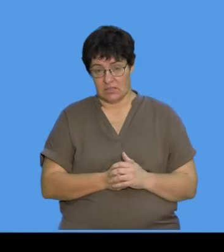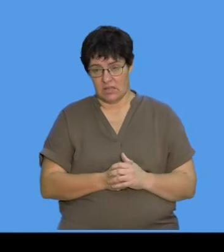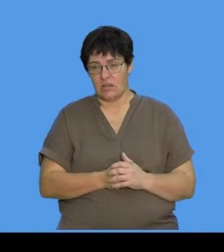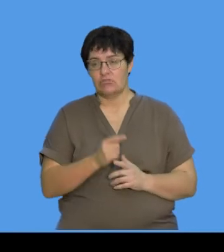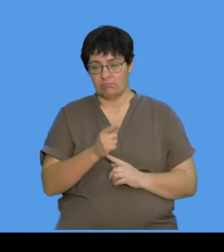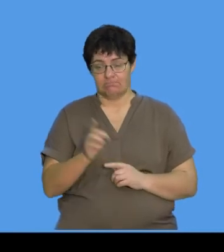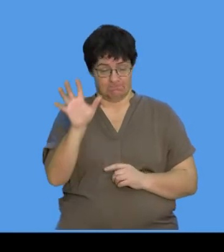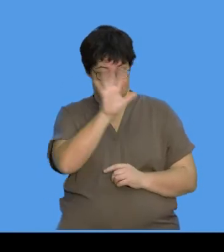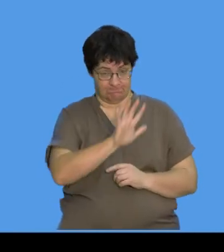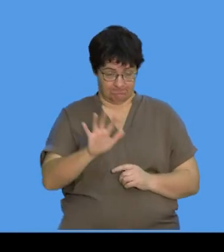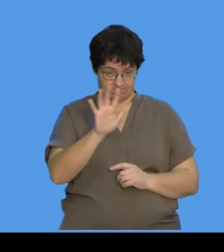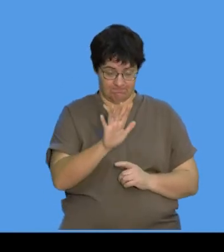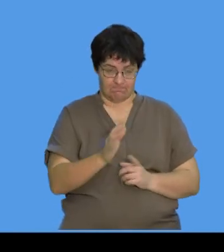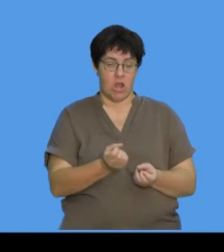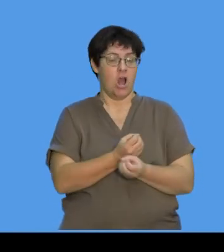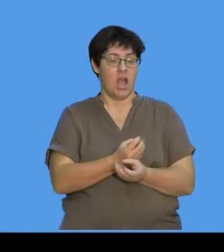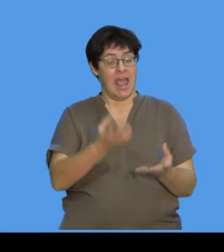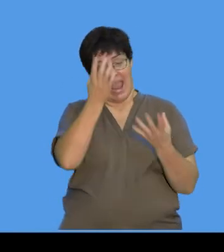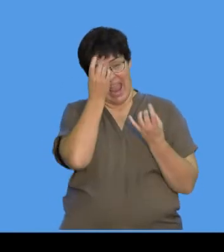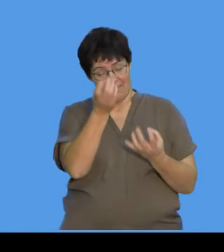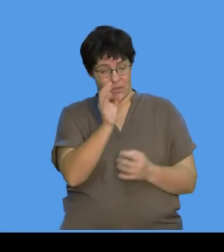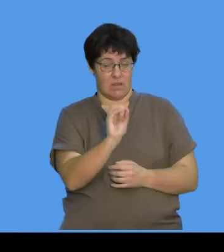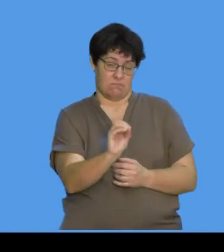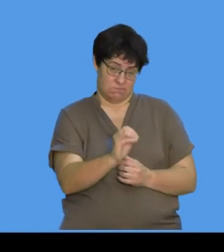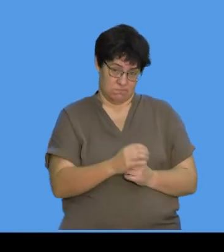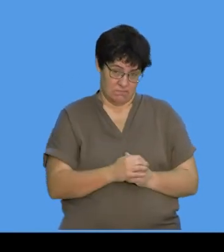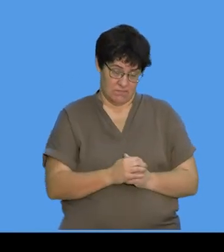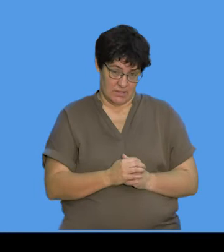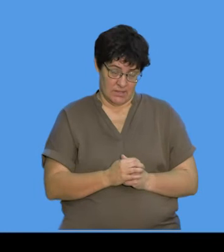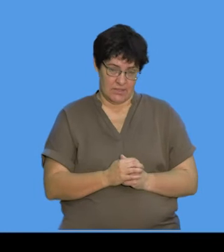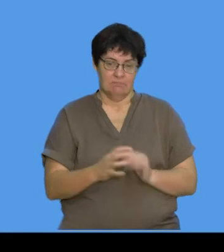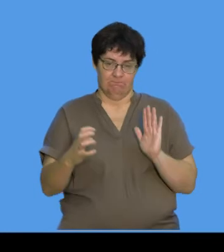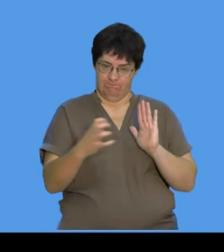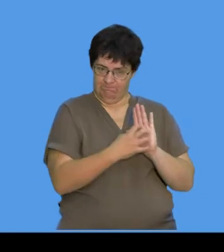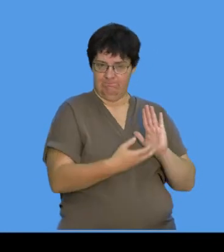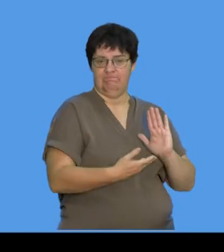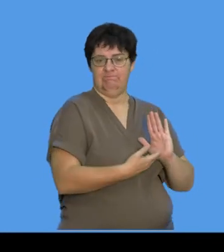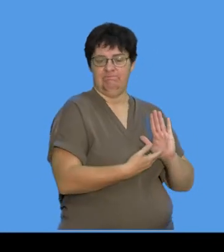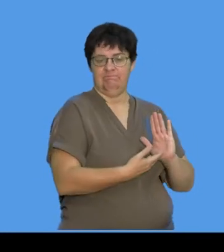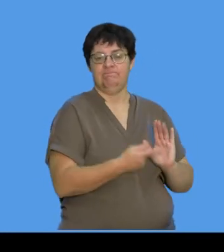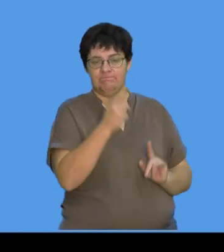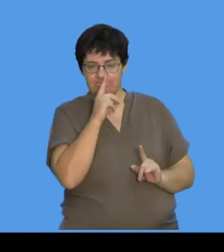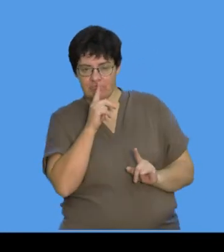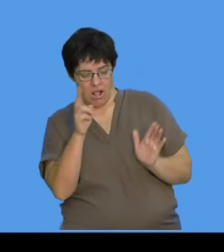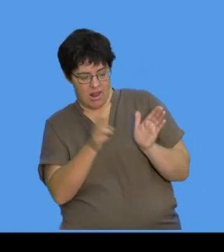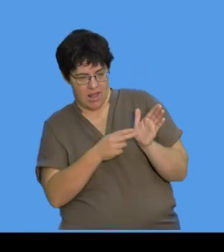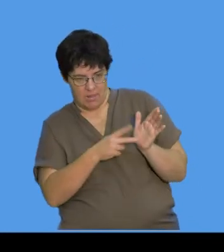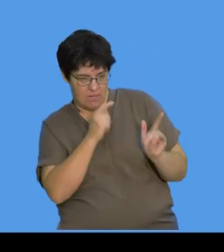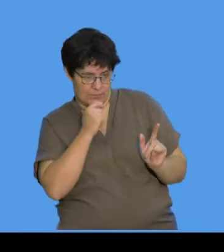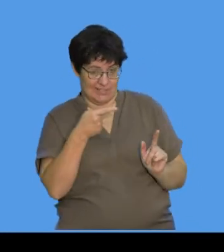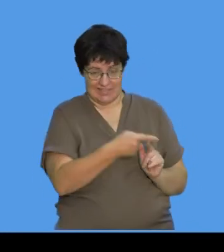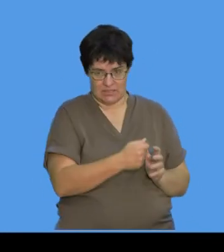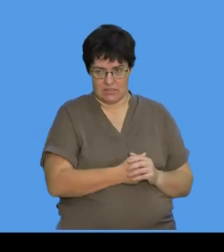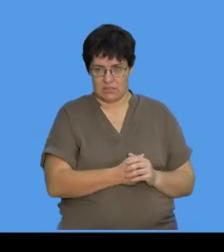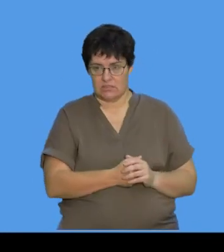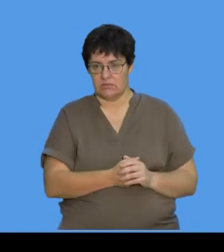little bit over here, there's lots of information in the title, and here is the diagram that we're going to have to use. Hi, I